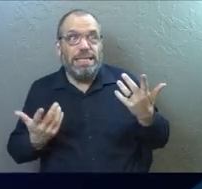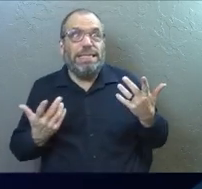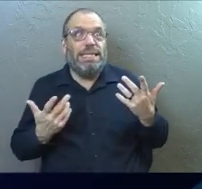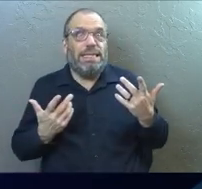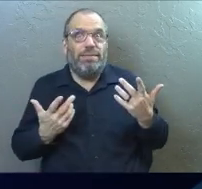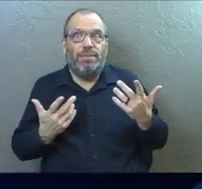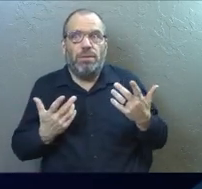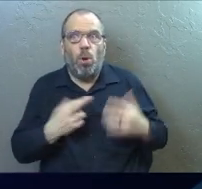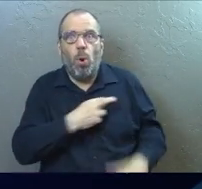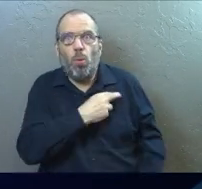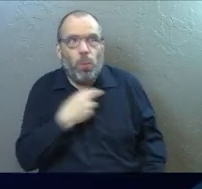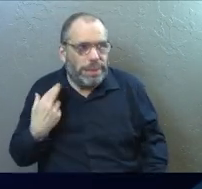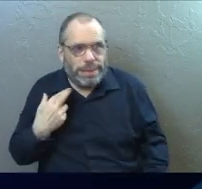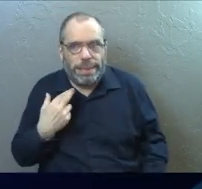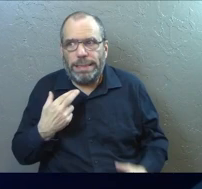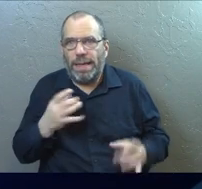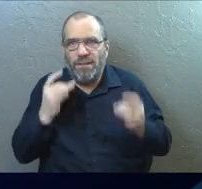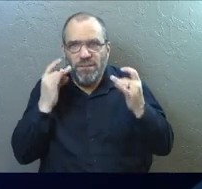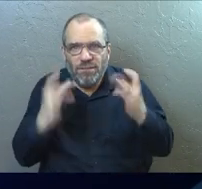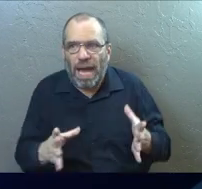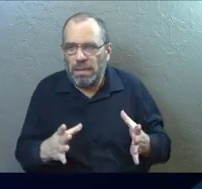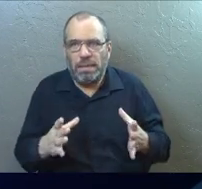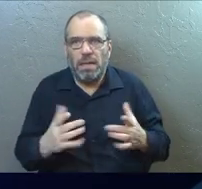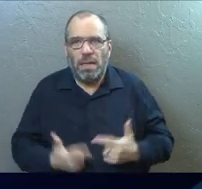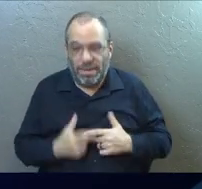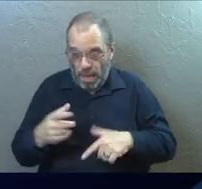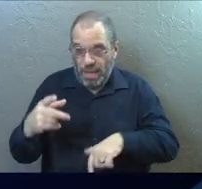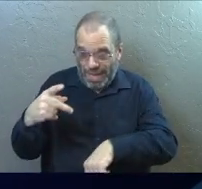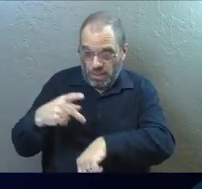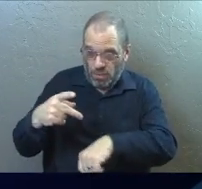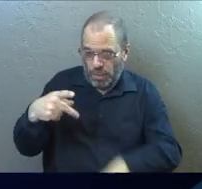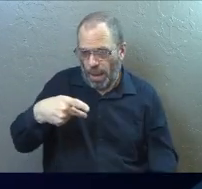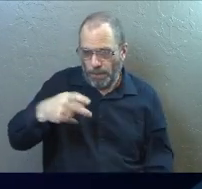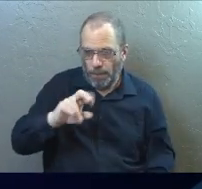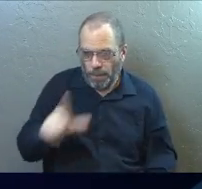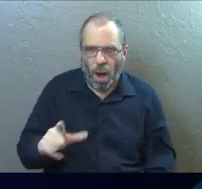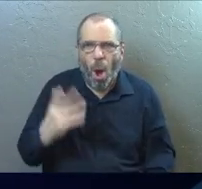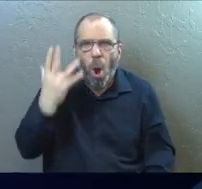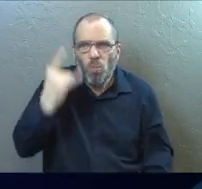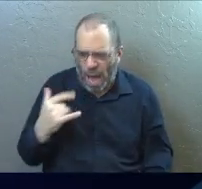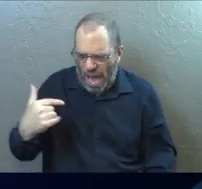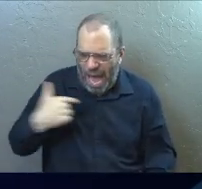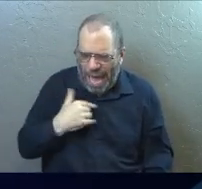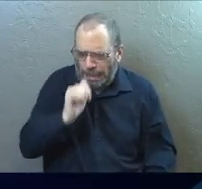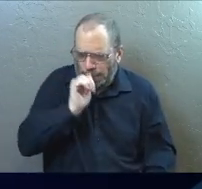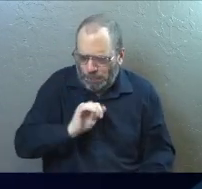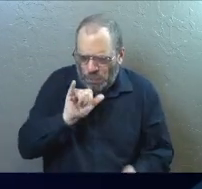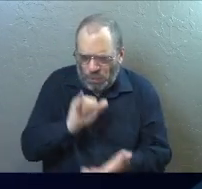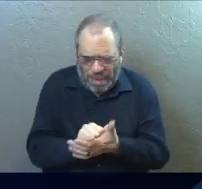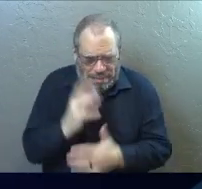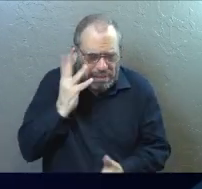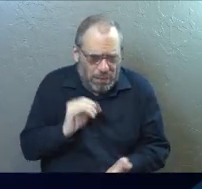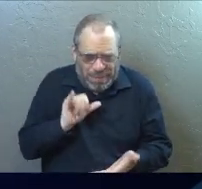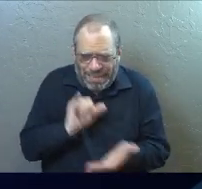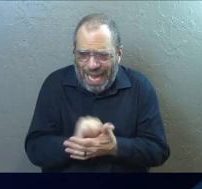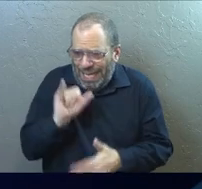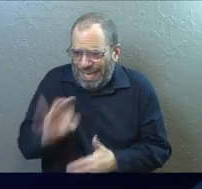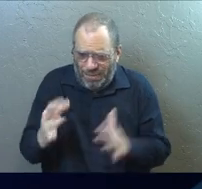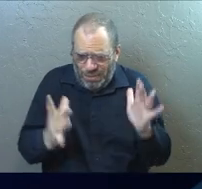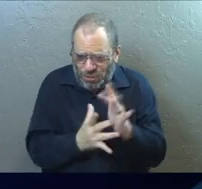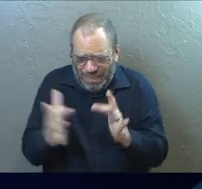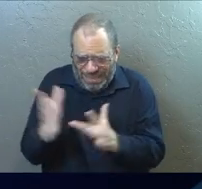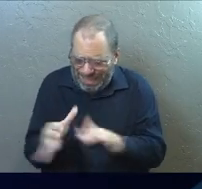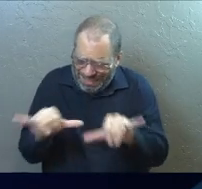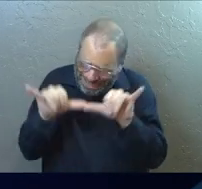violent, risky life. That's what Paul's trying to say. And Paul's trying to say, why in the world would I endure that and go through that if